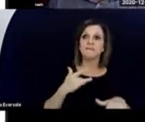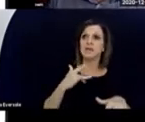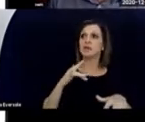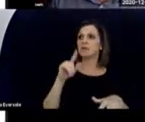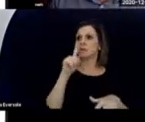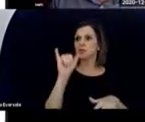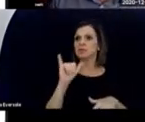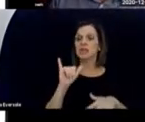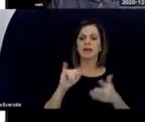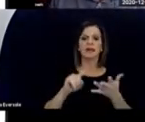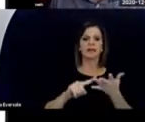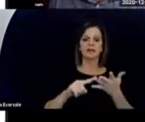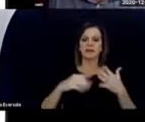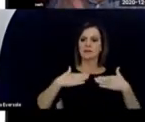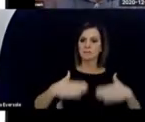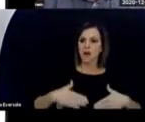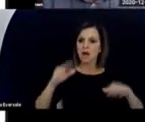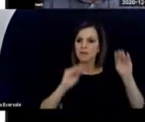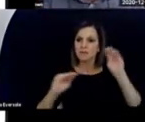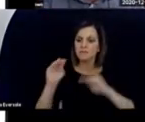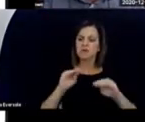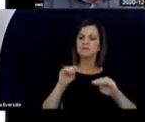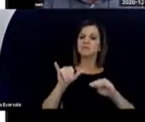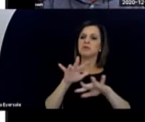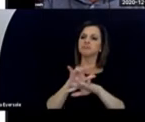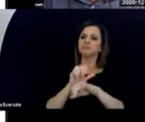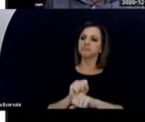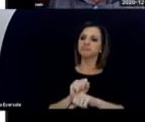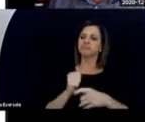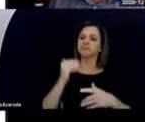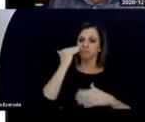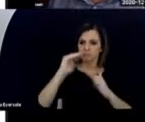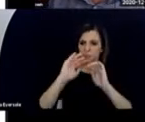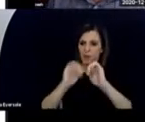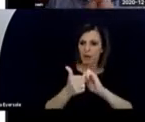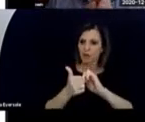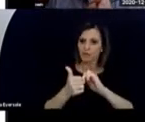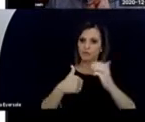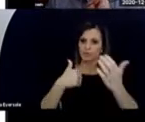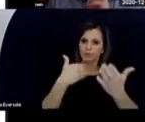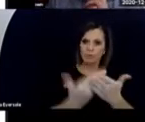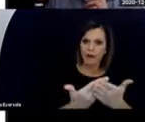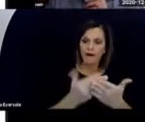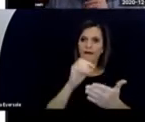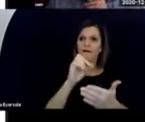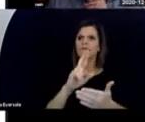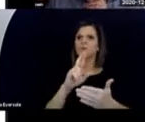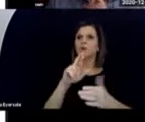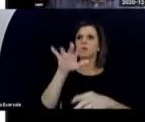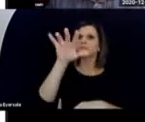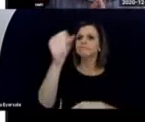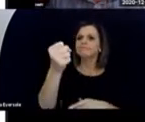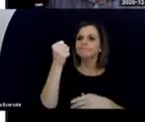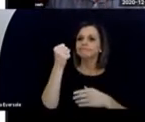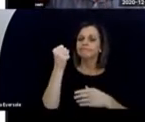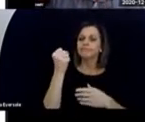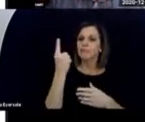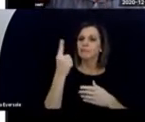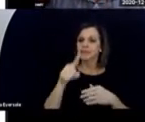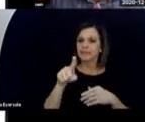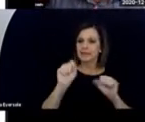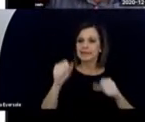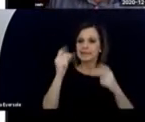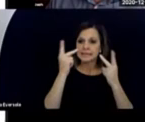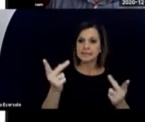learn to move your body in able to get to something that you can see. So they were very different